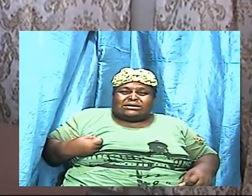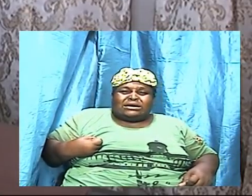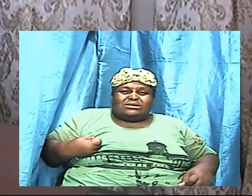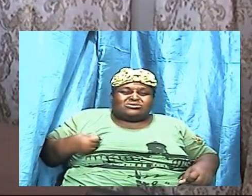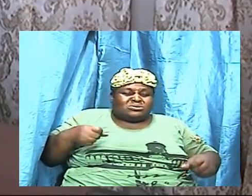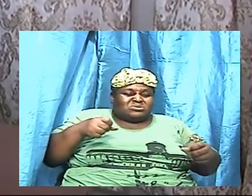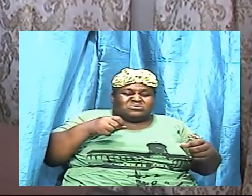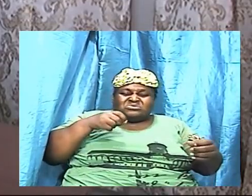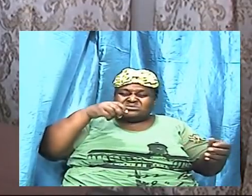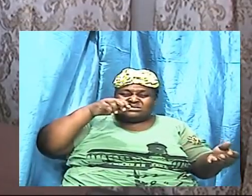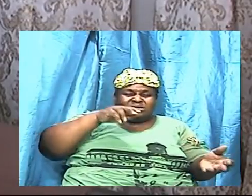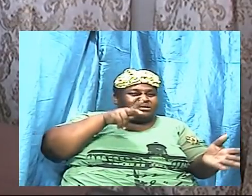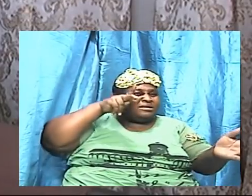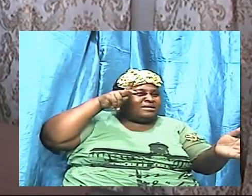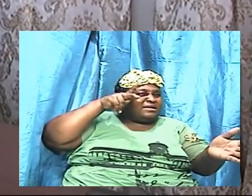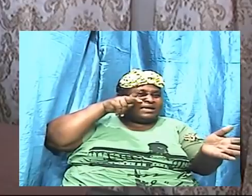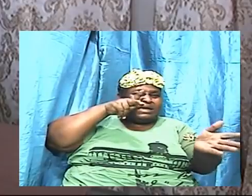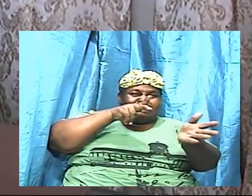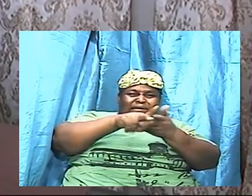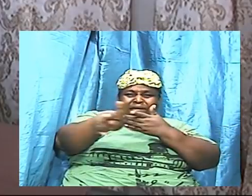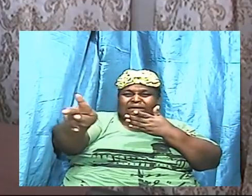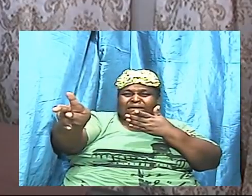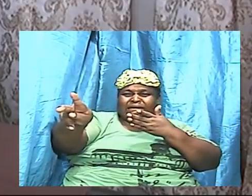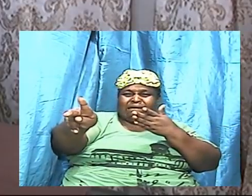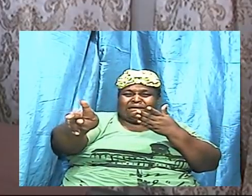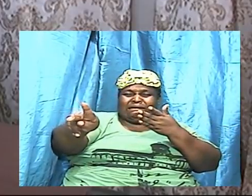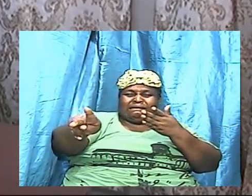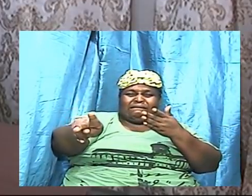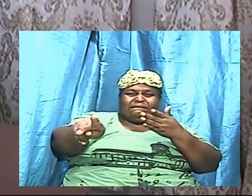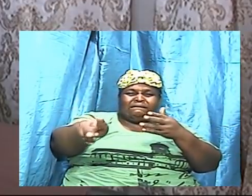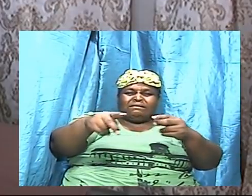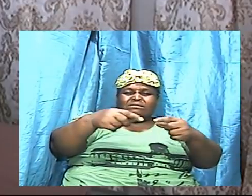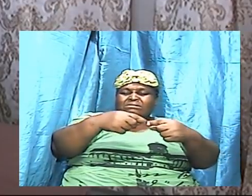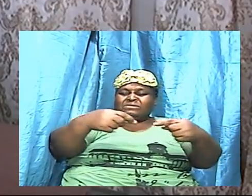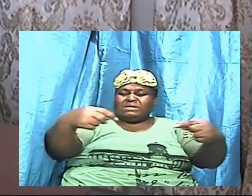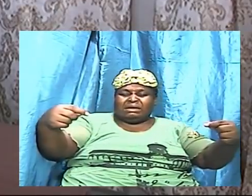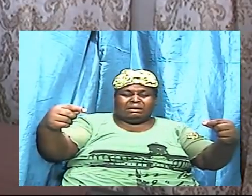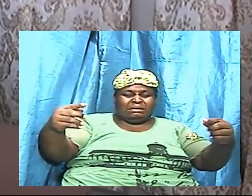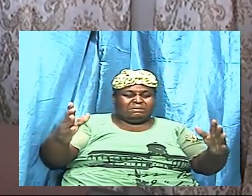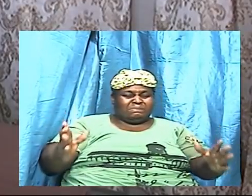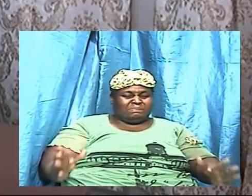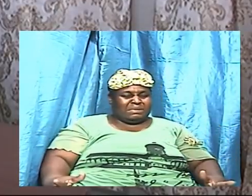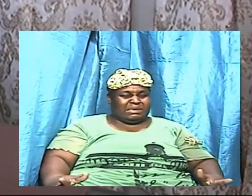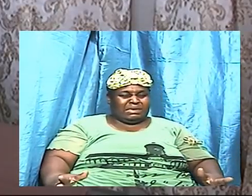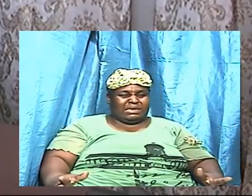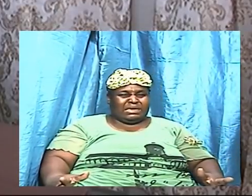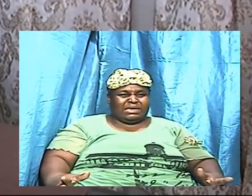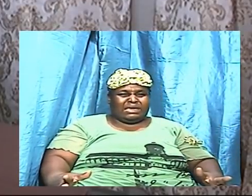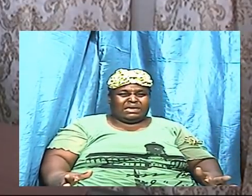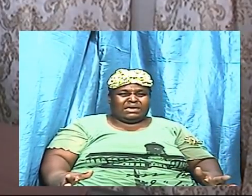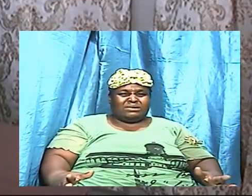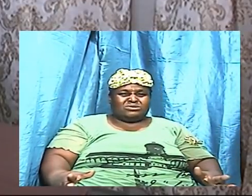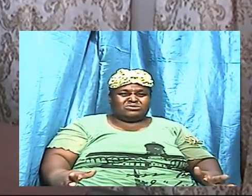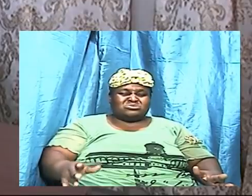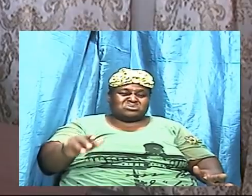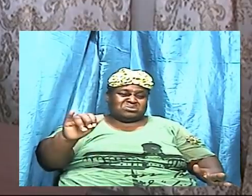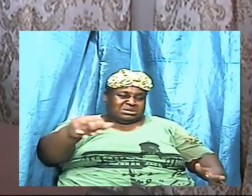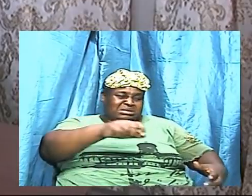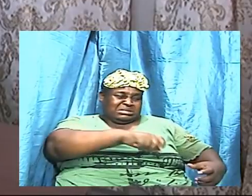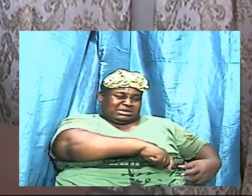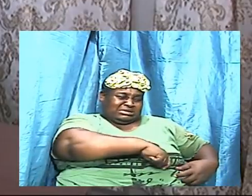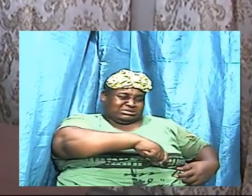entrails of that enemy, grips into the intestines or intestine